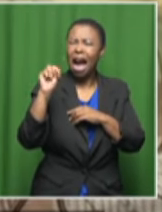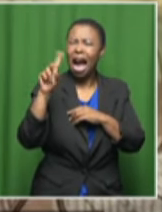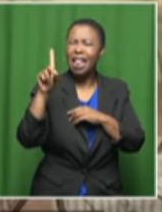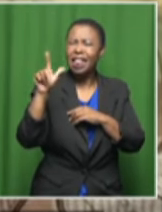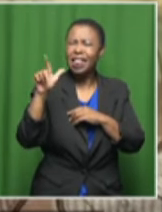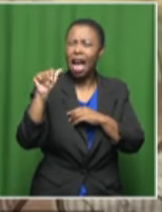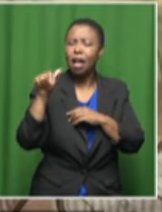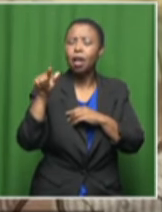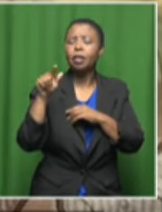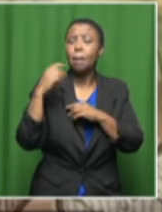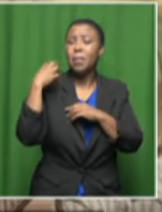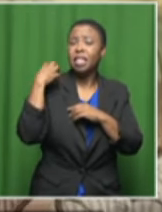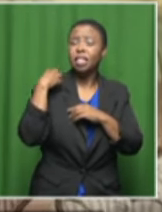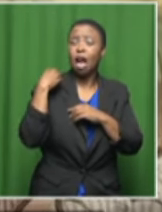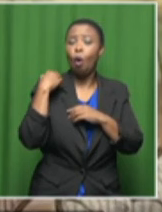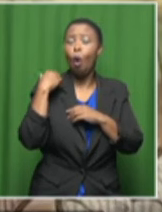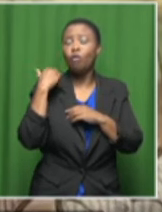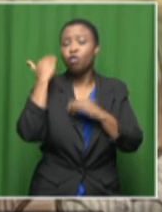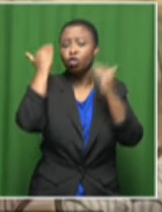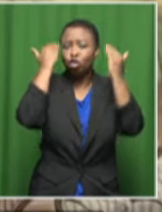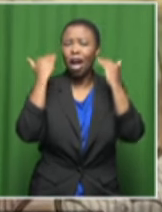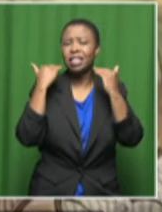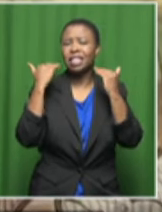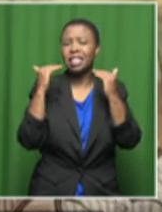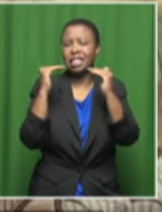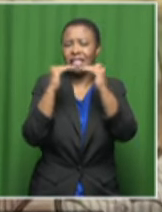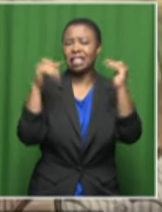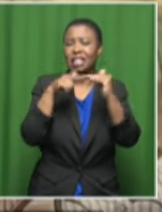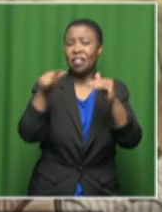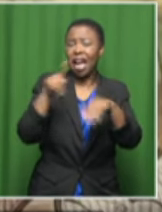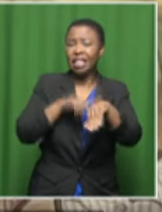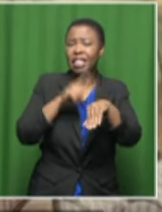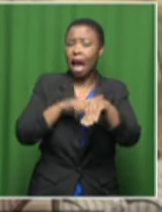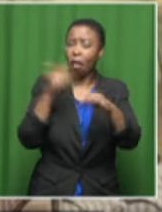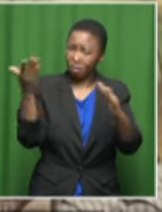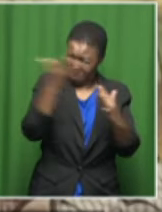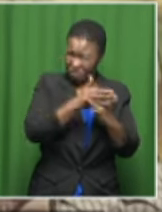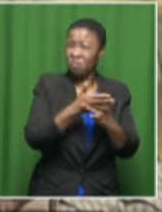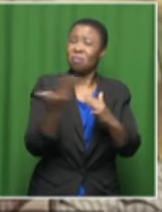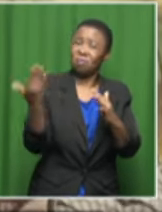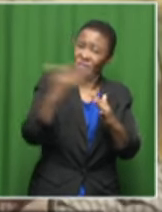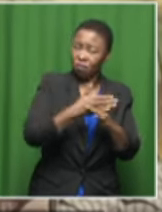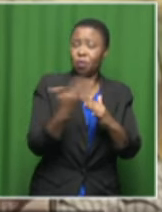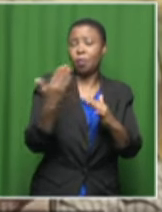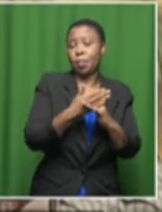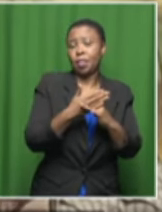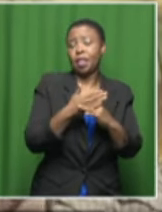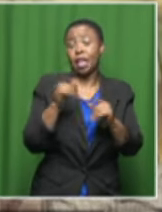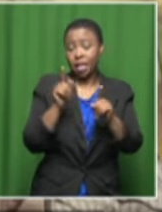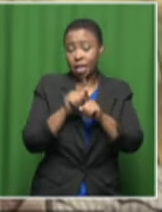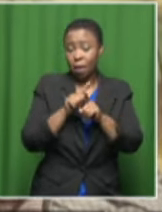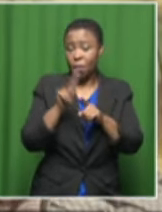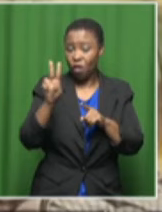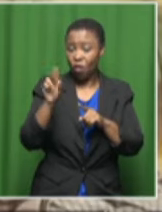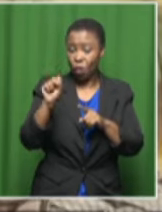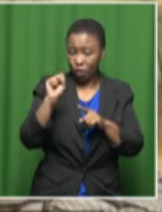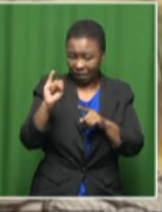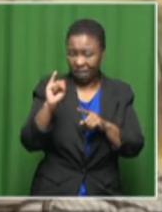of Justice at the time, I think. And, you know, and so Fusi Piccoli also